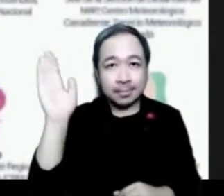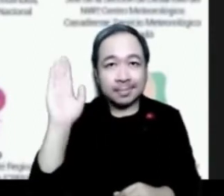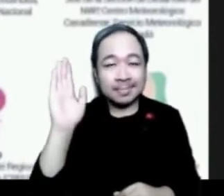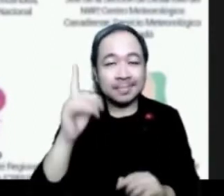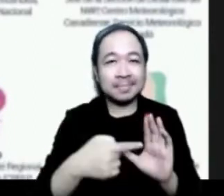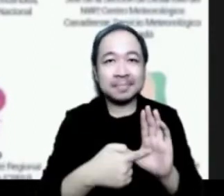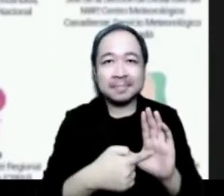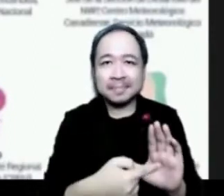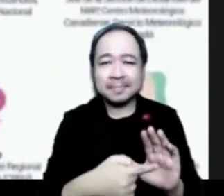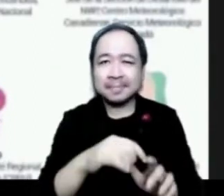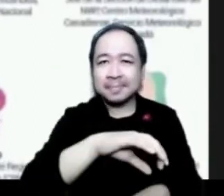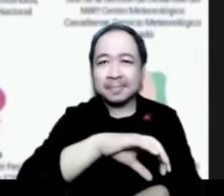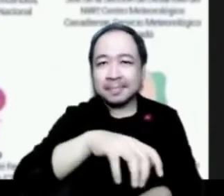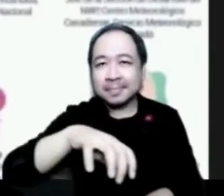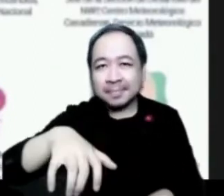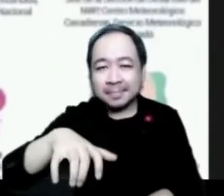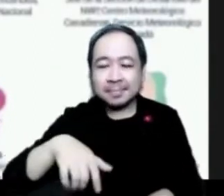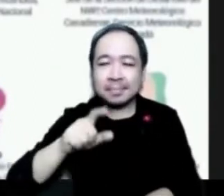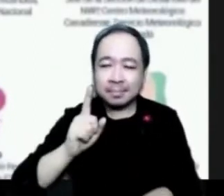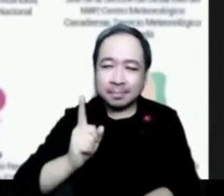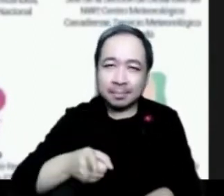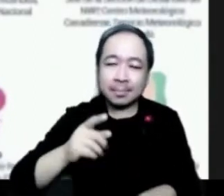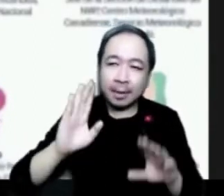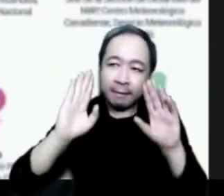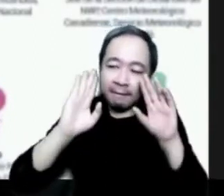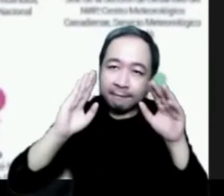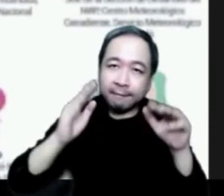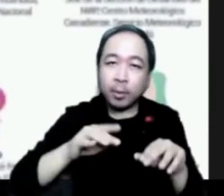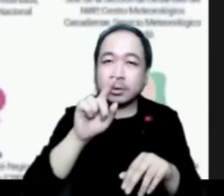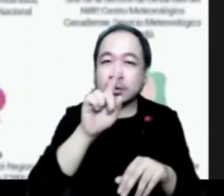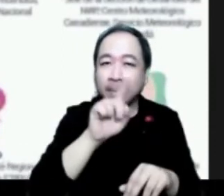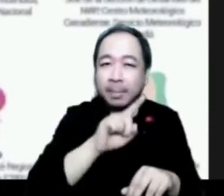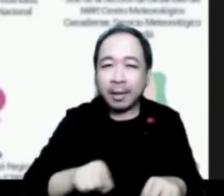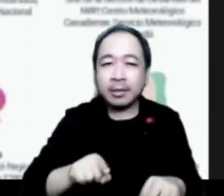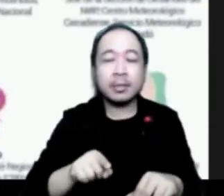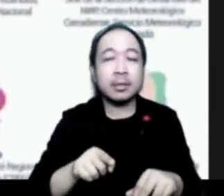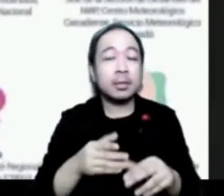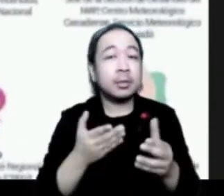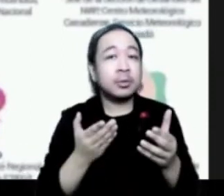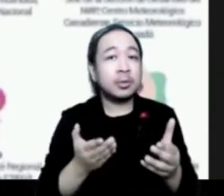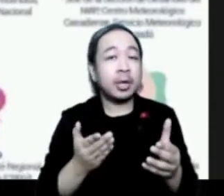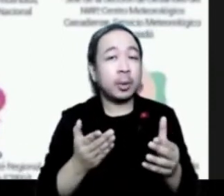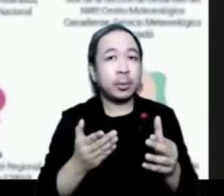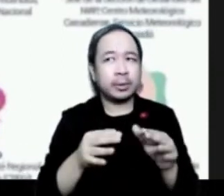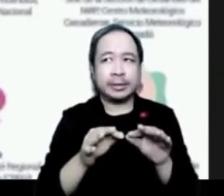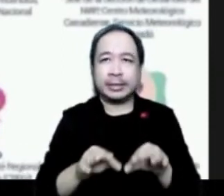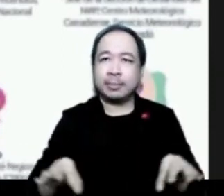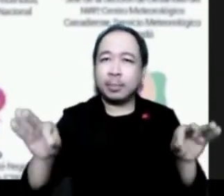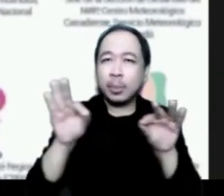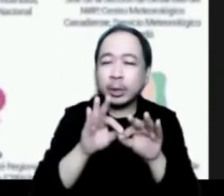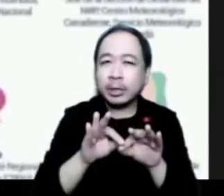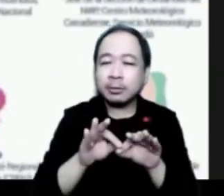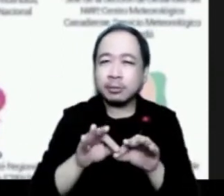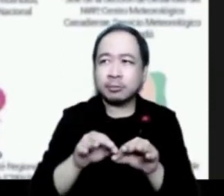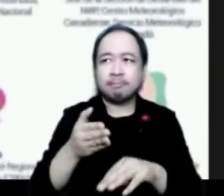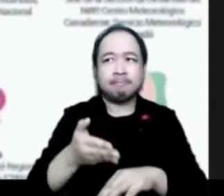take into account about lightning. is also another important aspect that we really need to strengthen in the